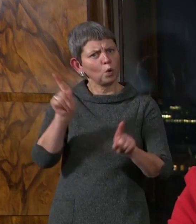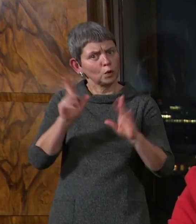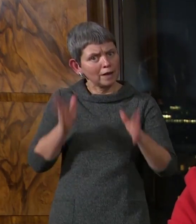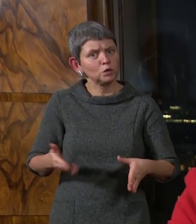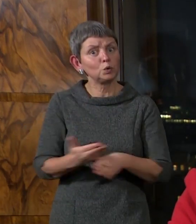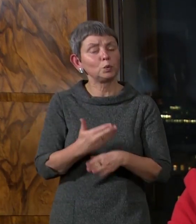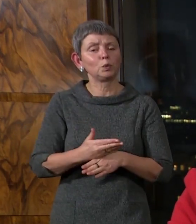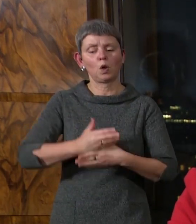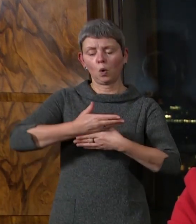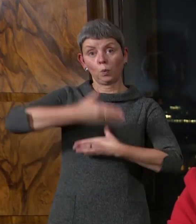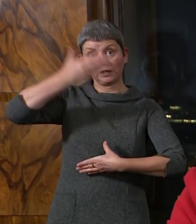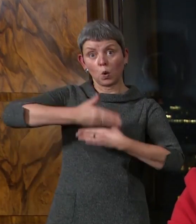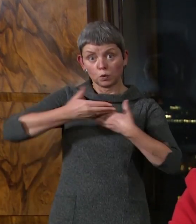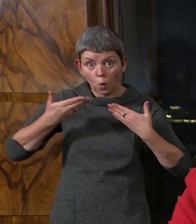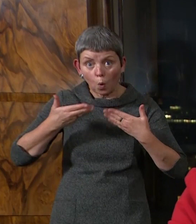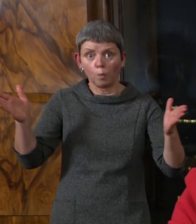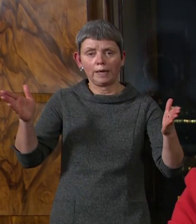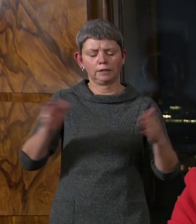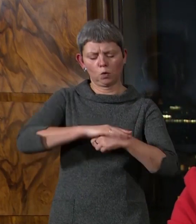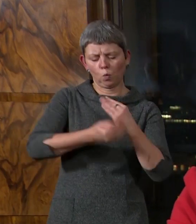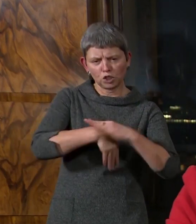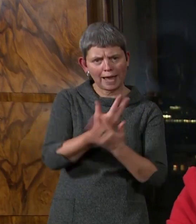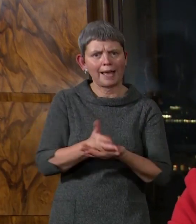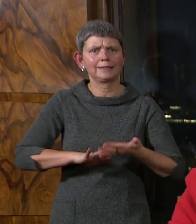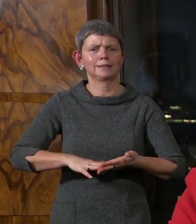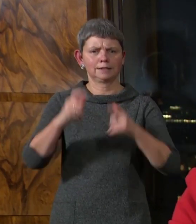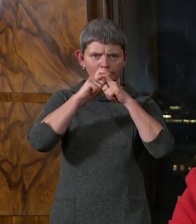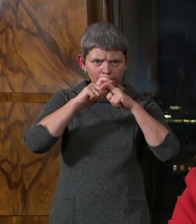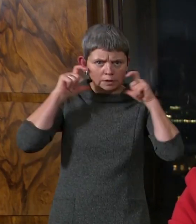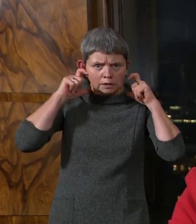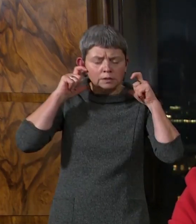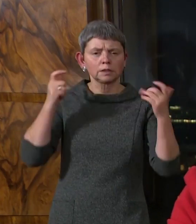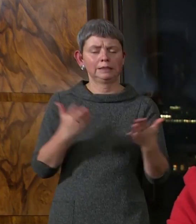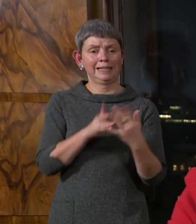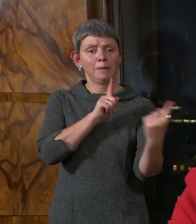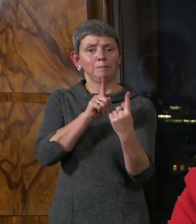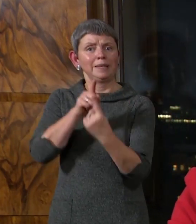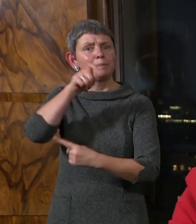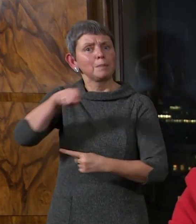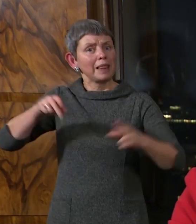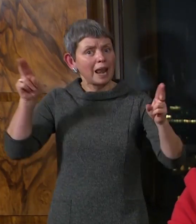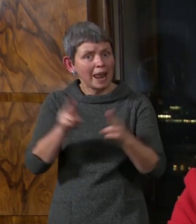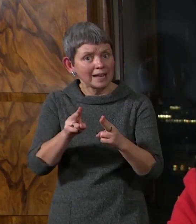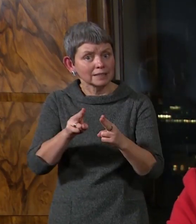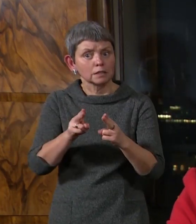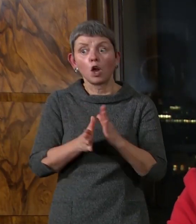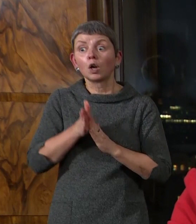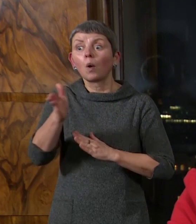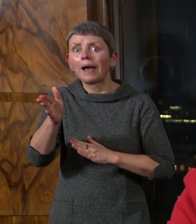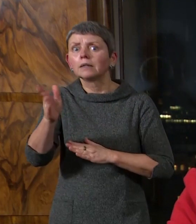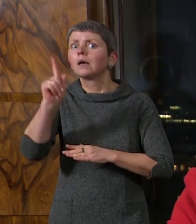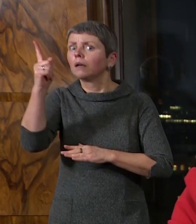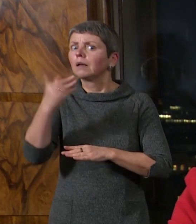Keep windows open. Wash our hands. Wear face coverings. Limit our contacts. Test before we go